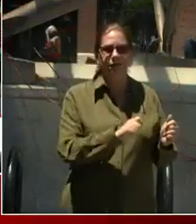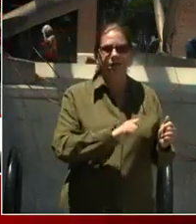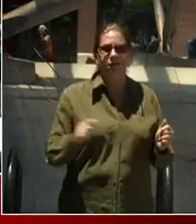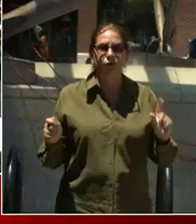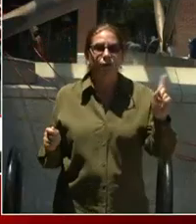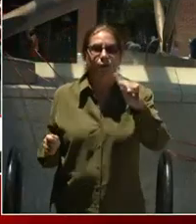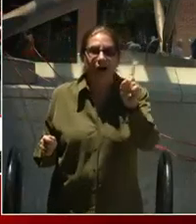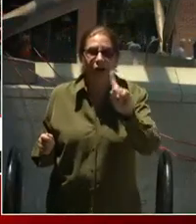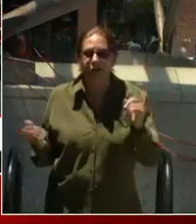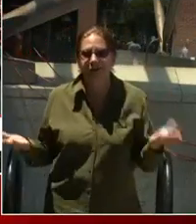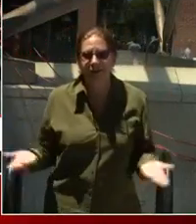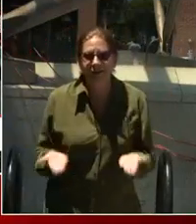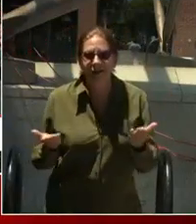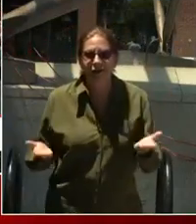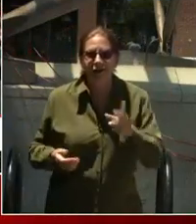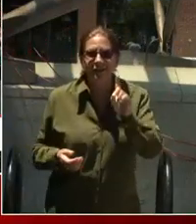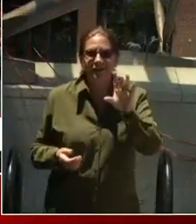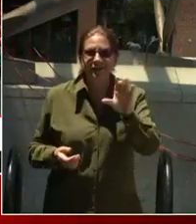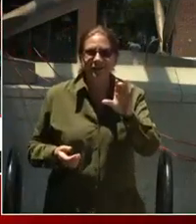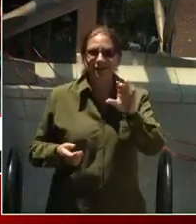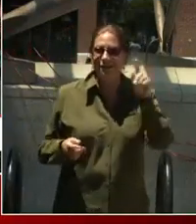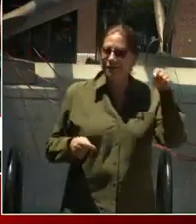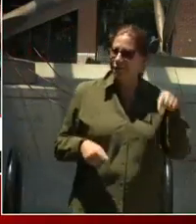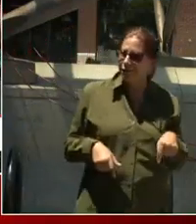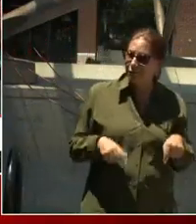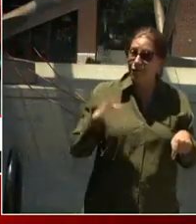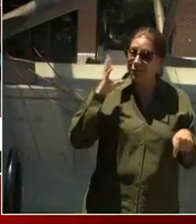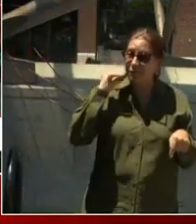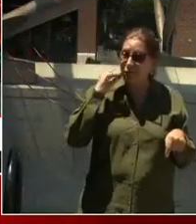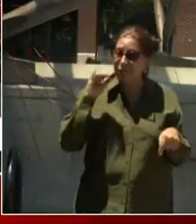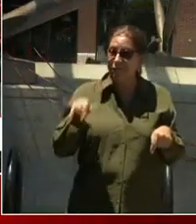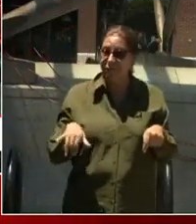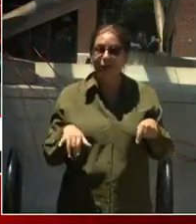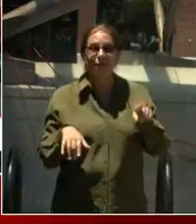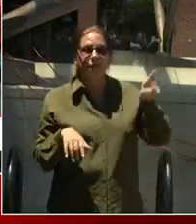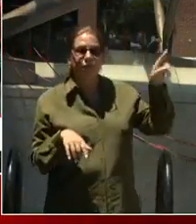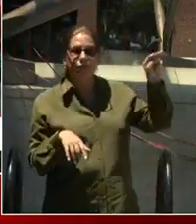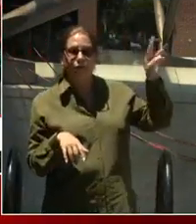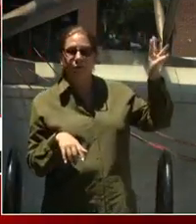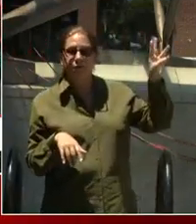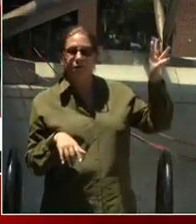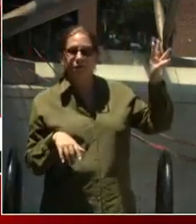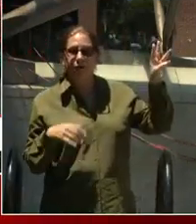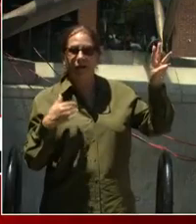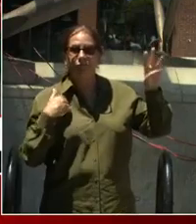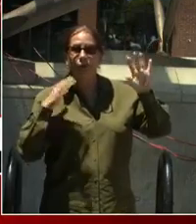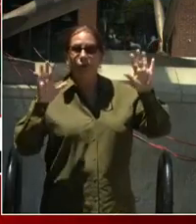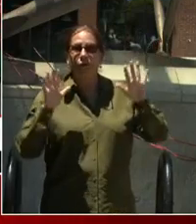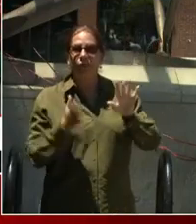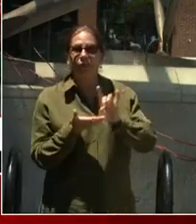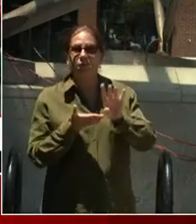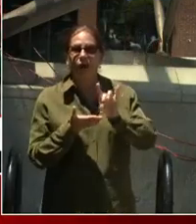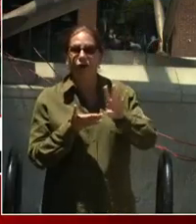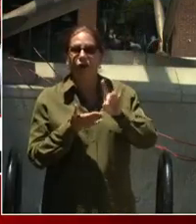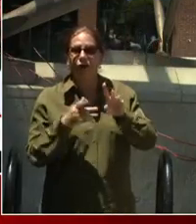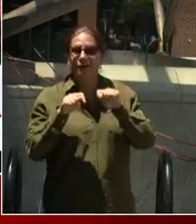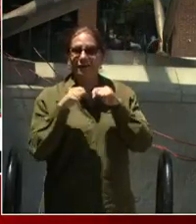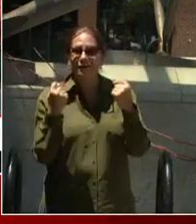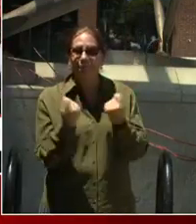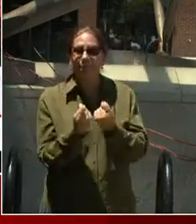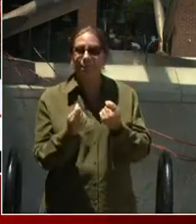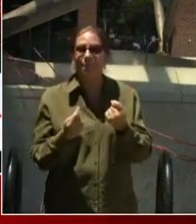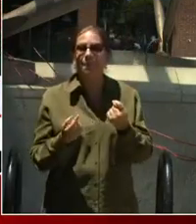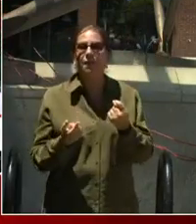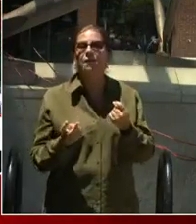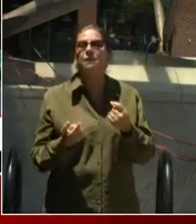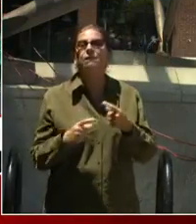we can experience that right up in Northwest. We have our wonderful soccer team that's going to bring soccer from around